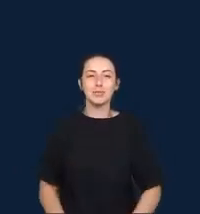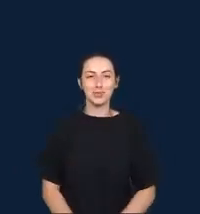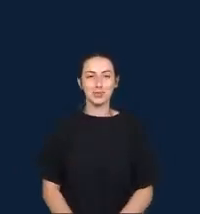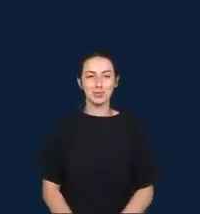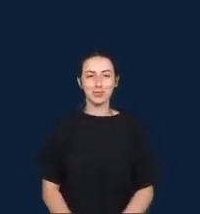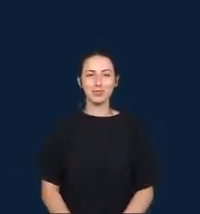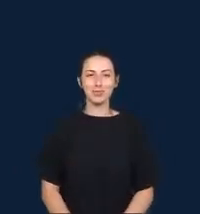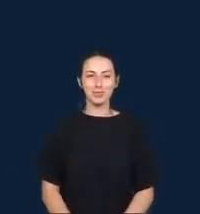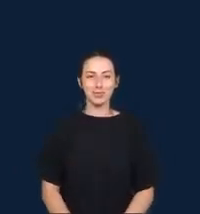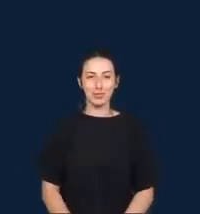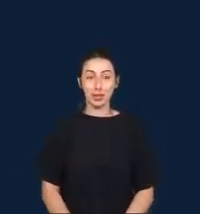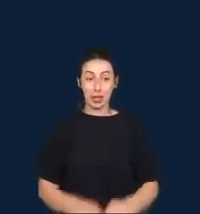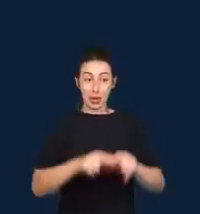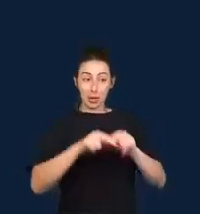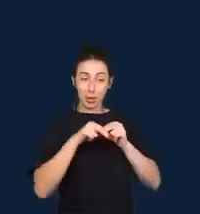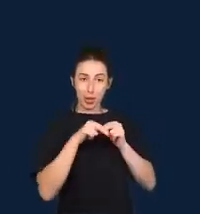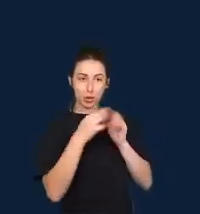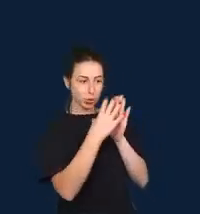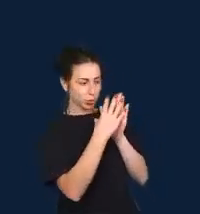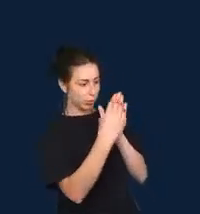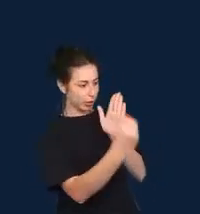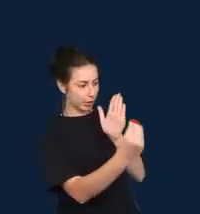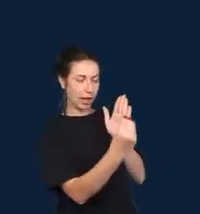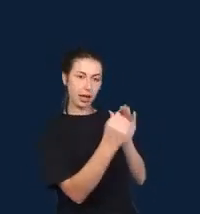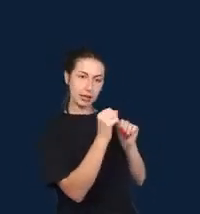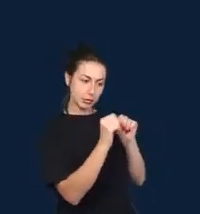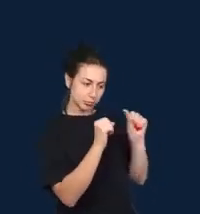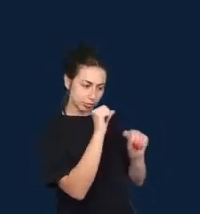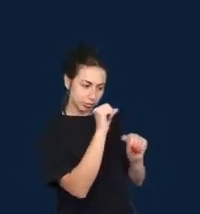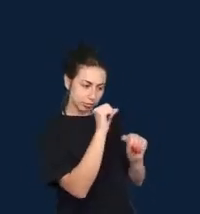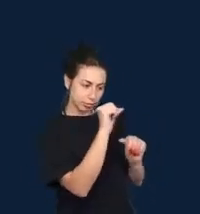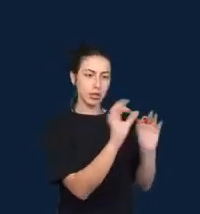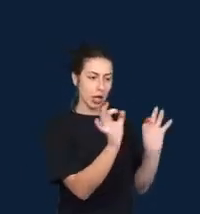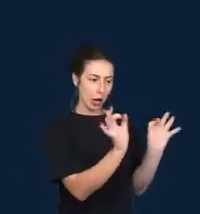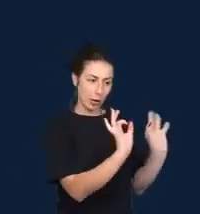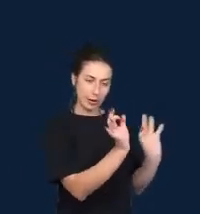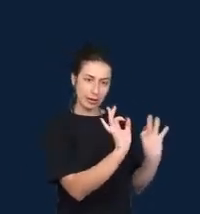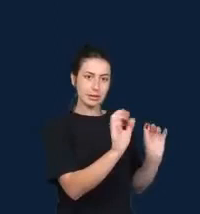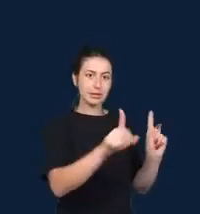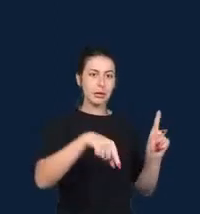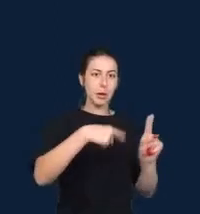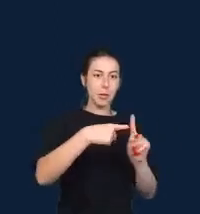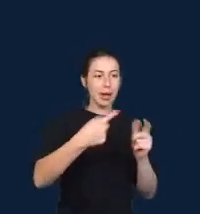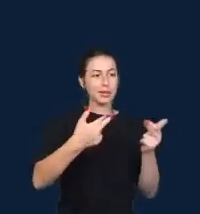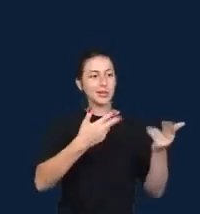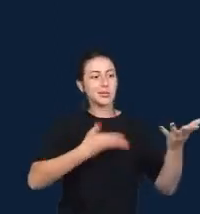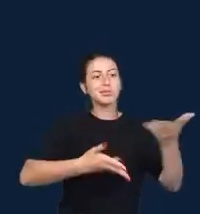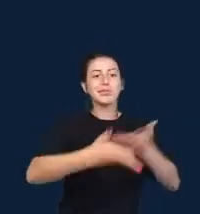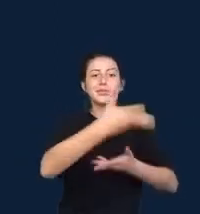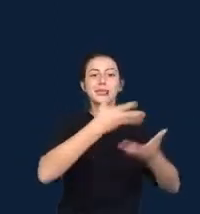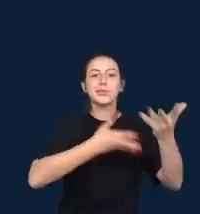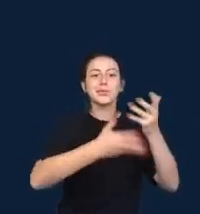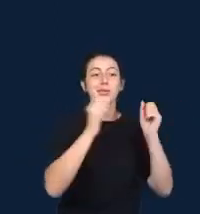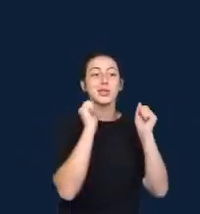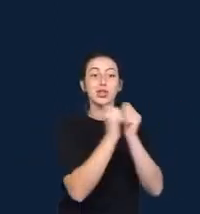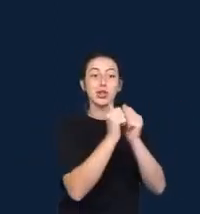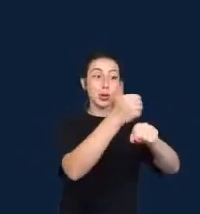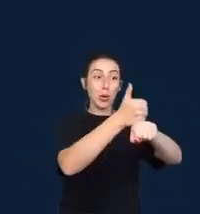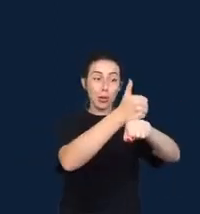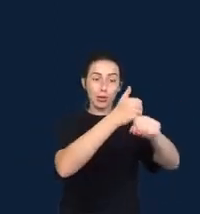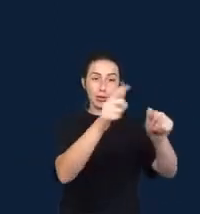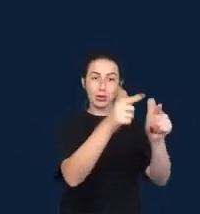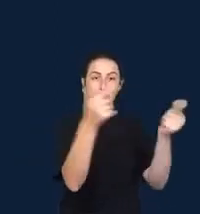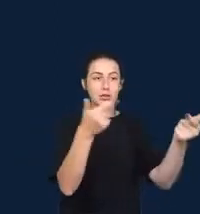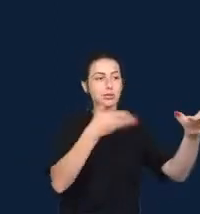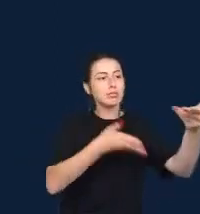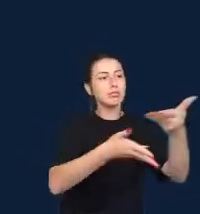infrastructures for collaboration in cross border investigative journalism. So that means that instead of